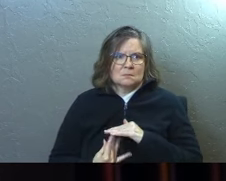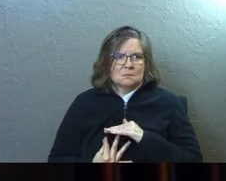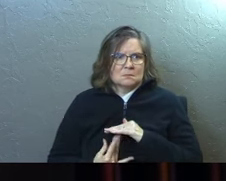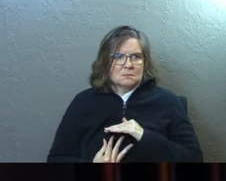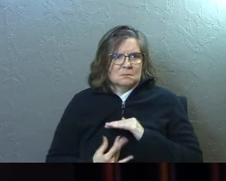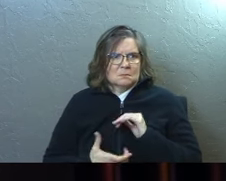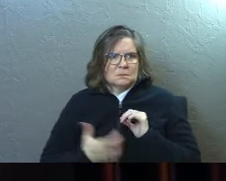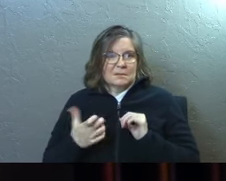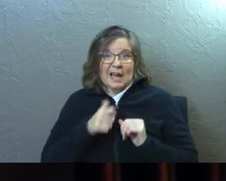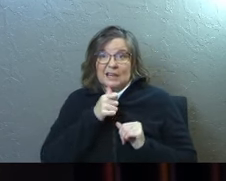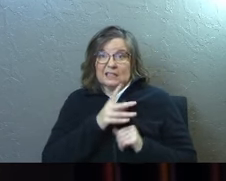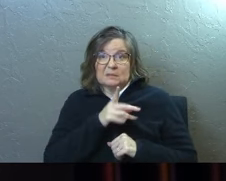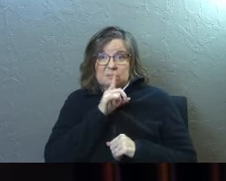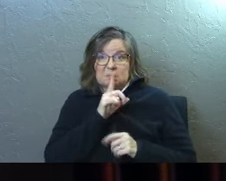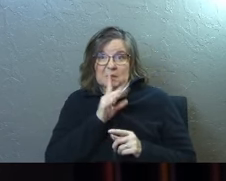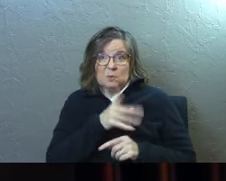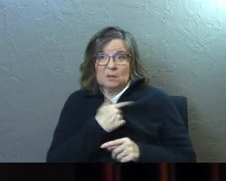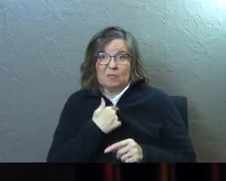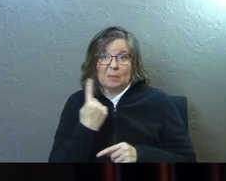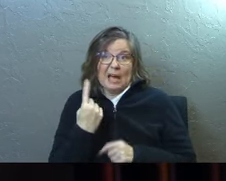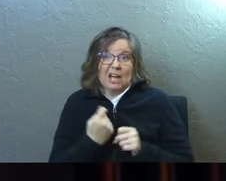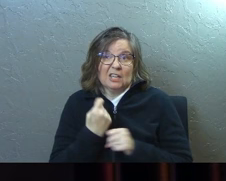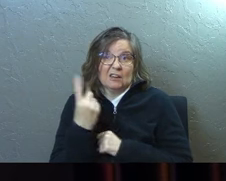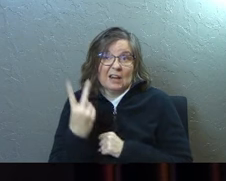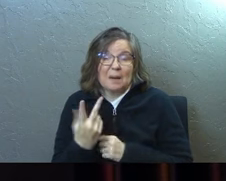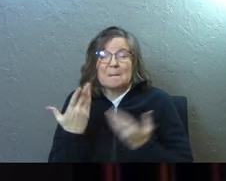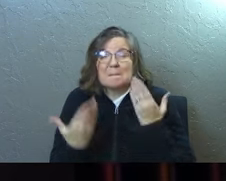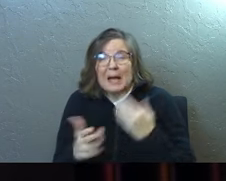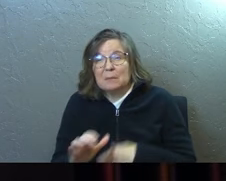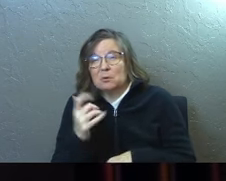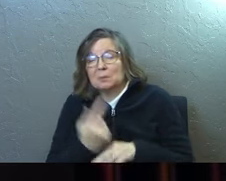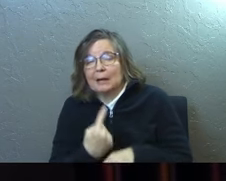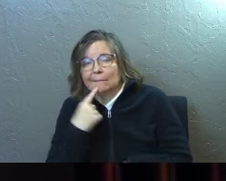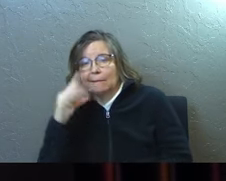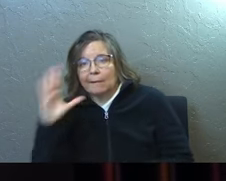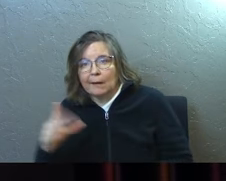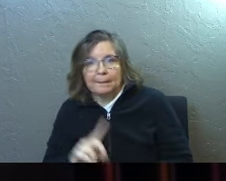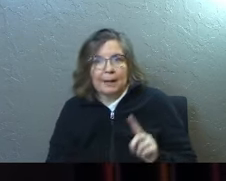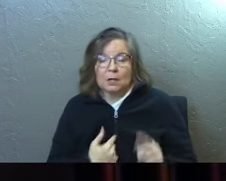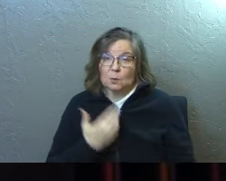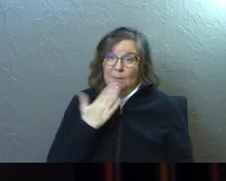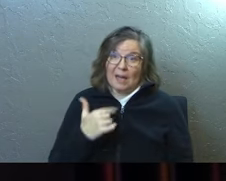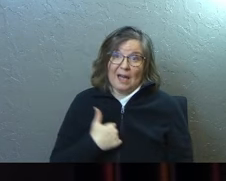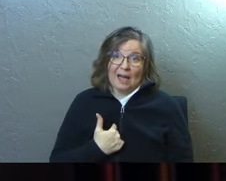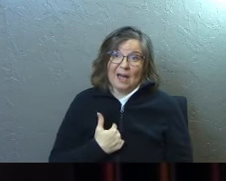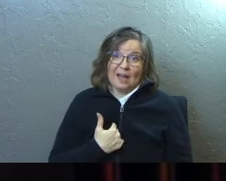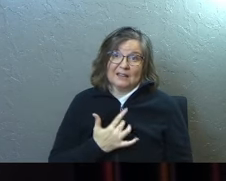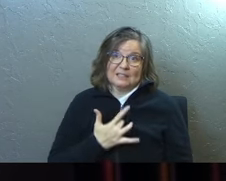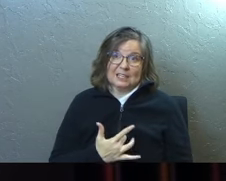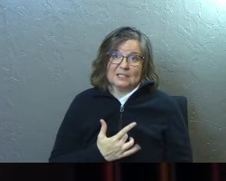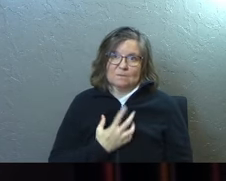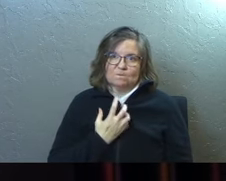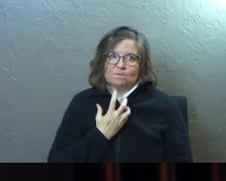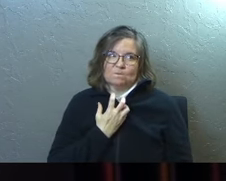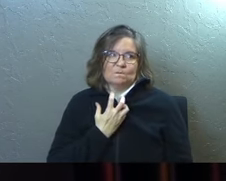him. I didn't speak to him for about a year and a half. I might've spoken to him on Christmas day, but it was bad. I hold grudges.